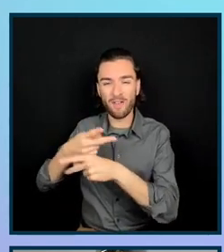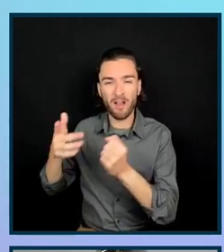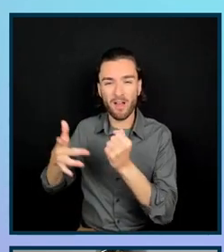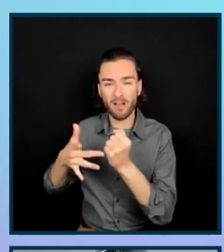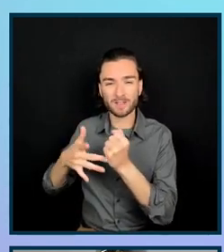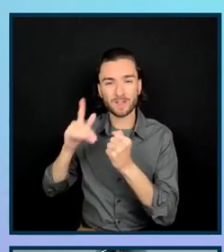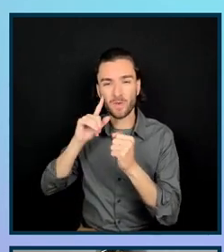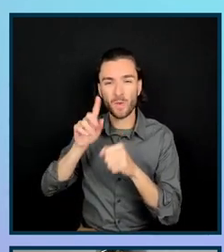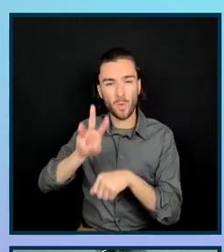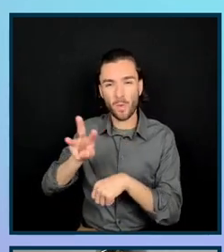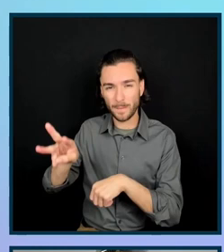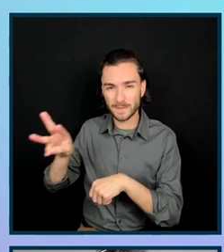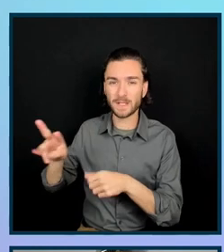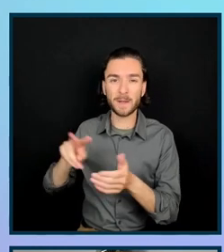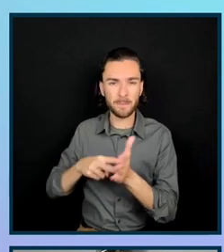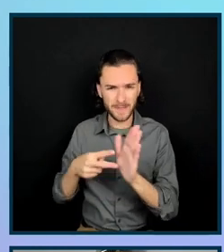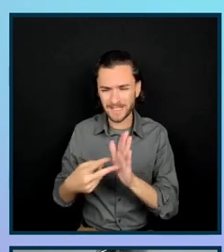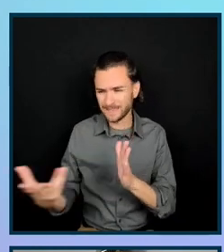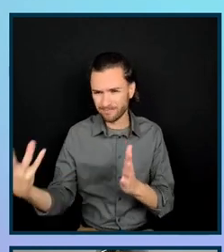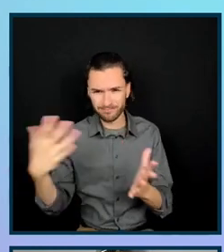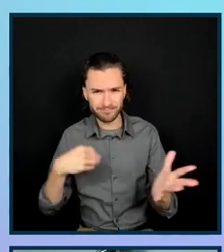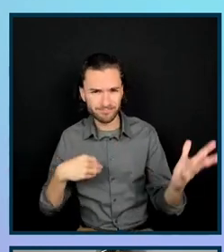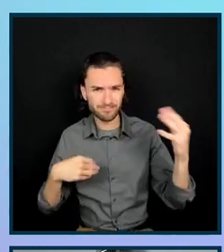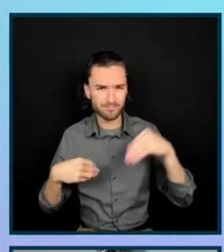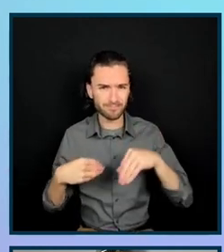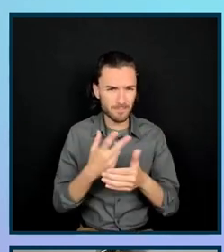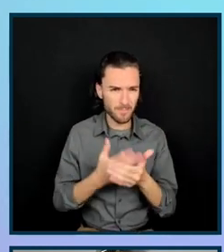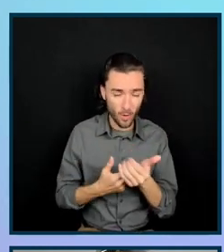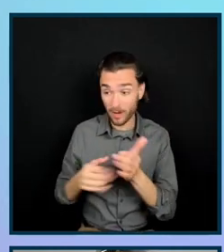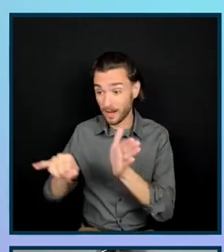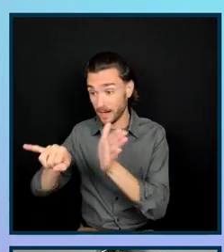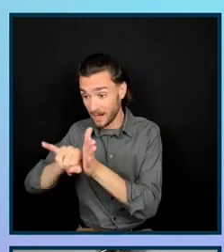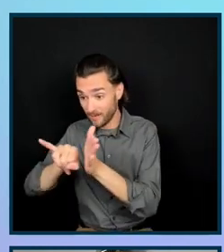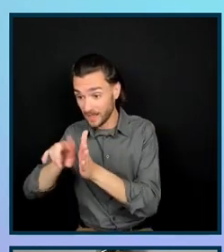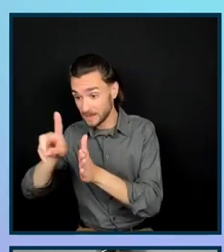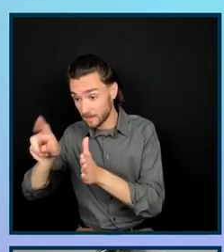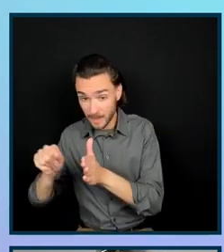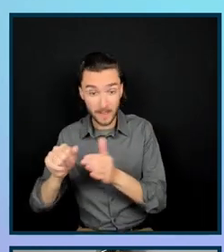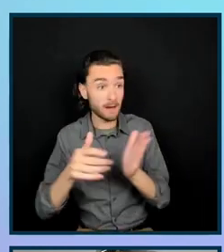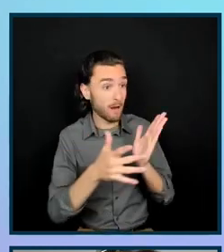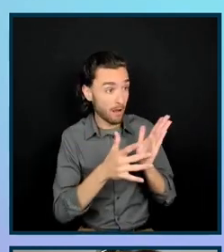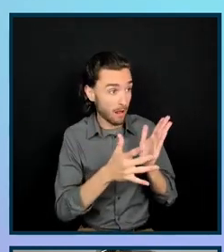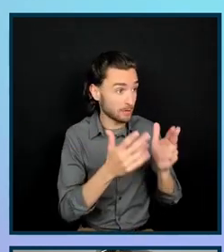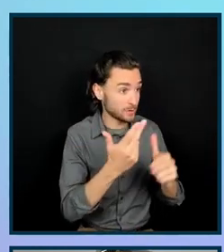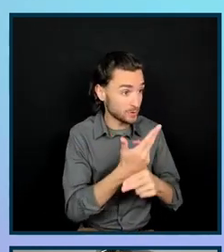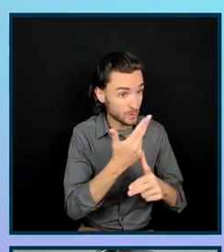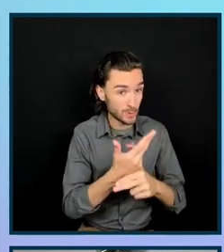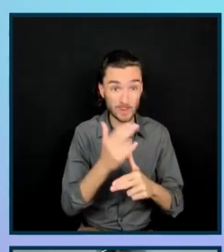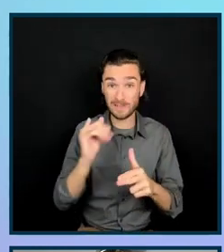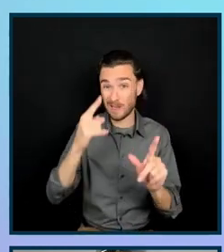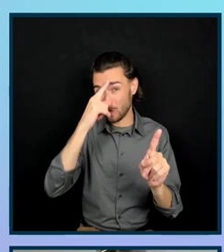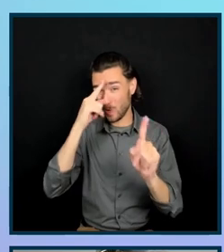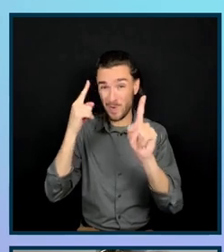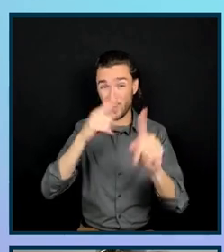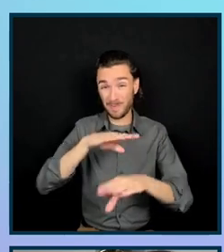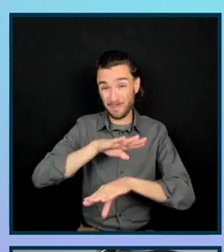So this means we're still getting to learn about these participants and their particular experiences in our research, which is the goal. And it's awesome.